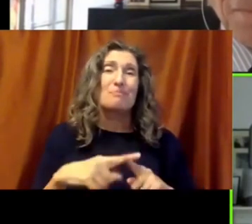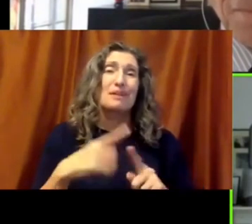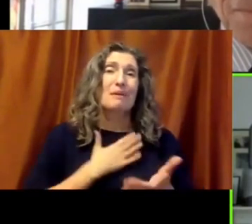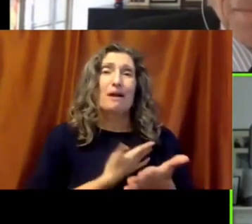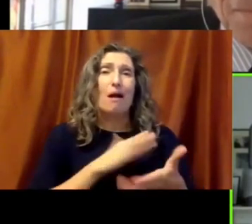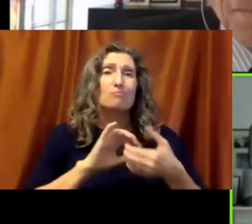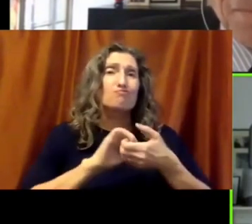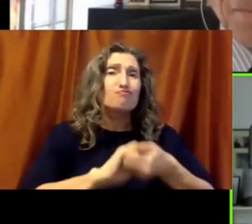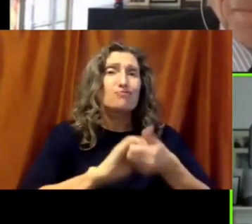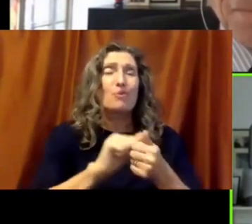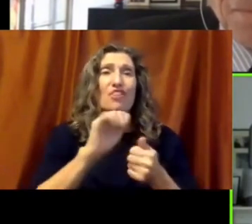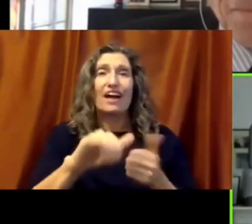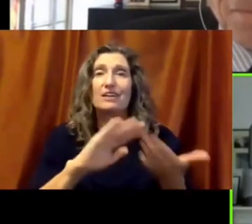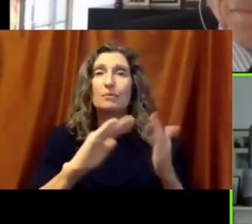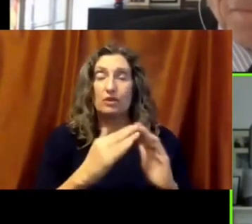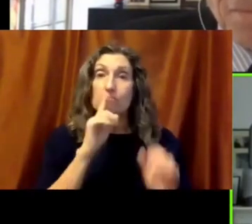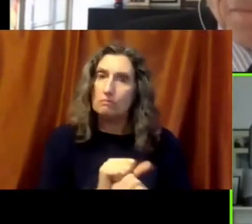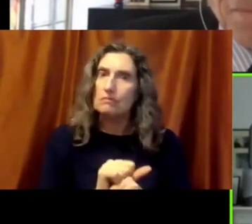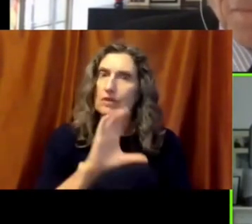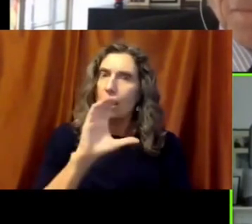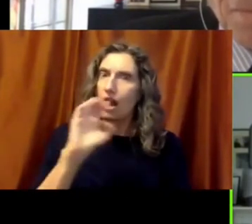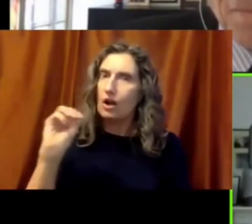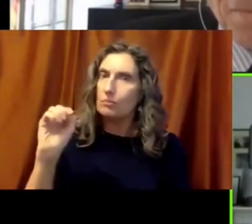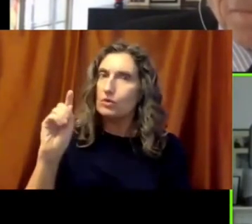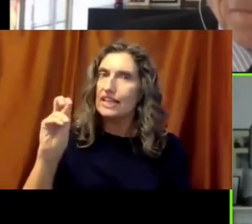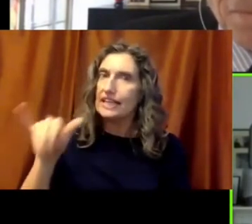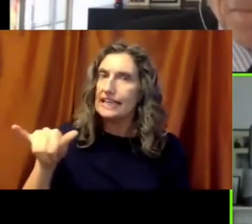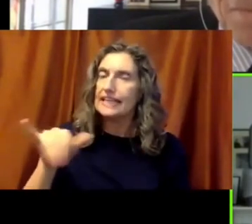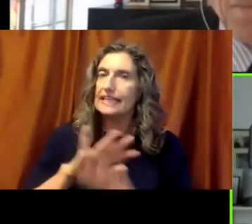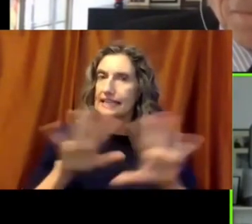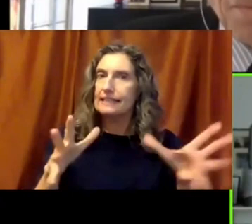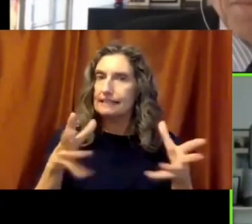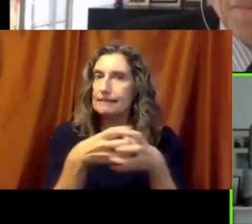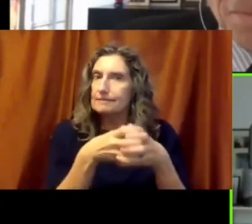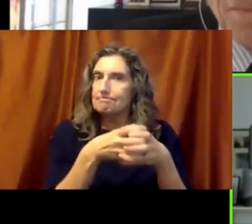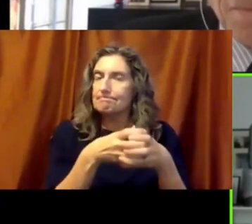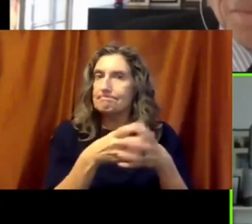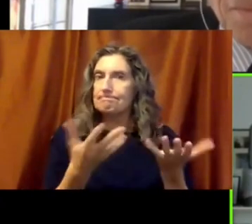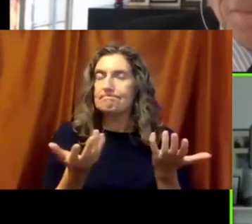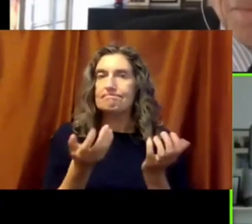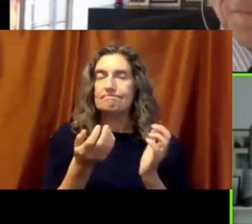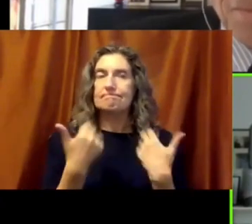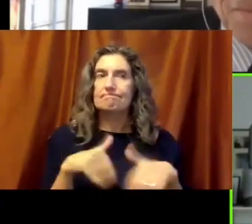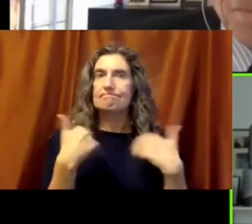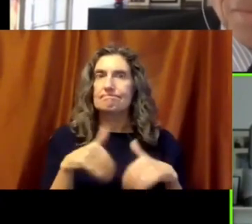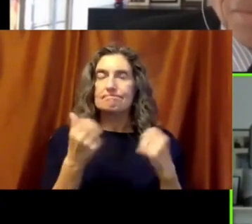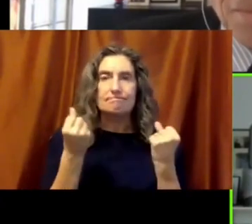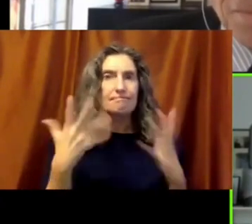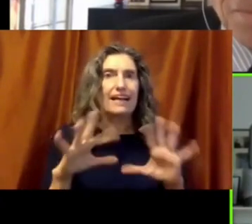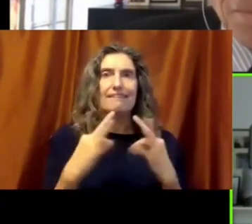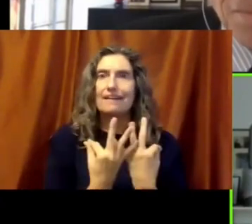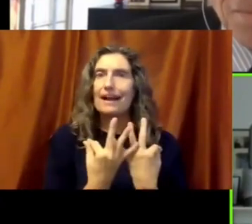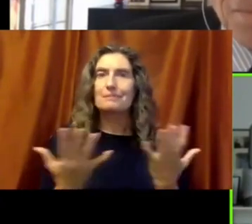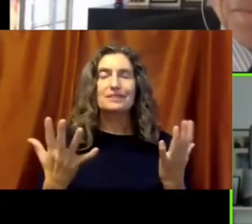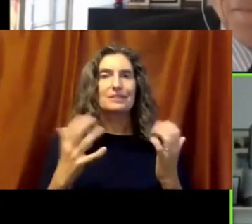and that's what it is. It is a community of school, of families,